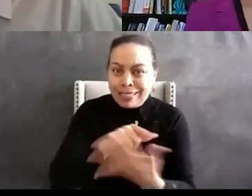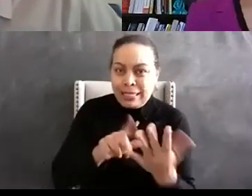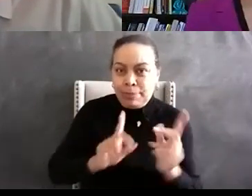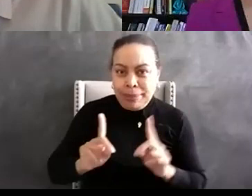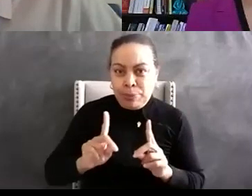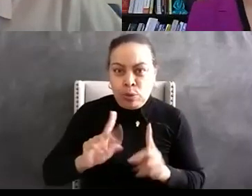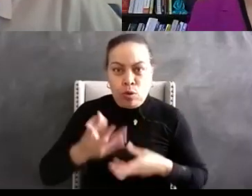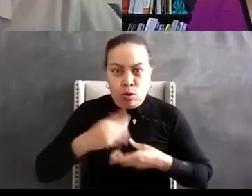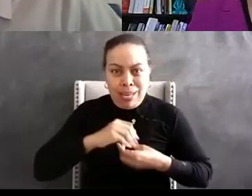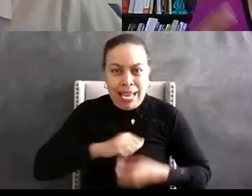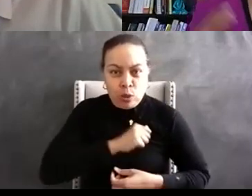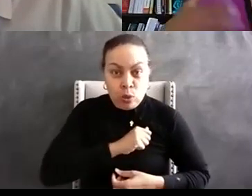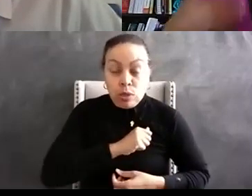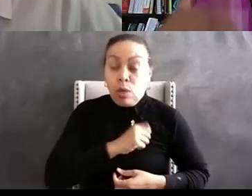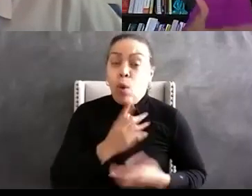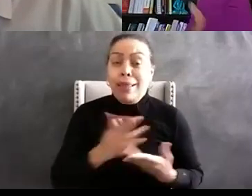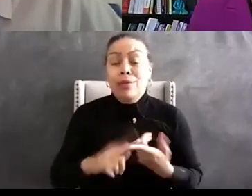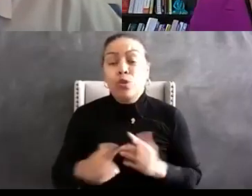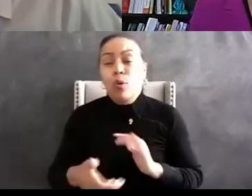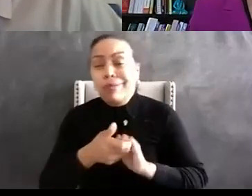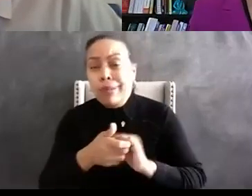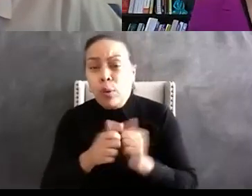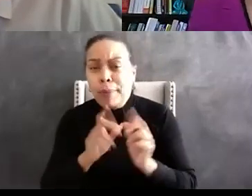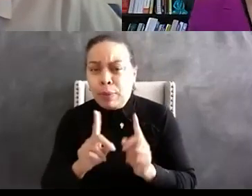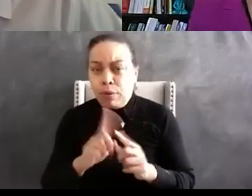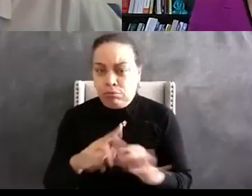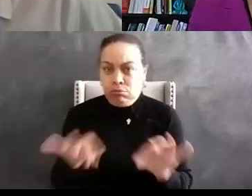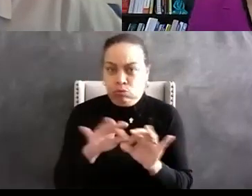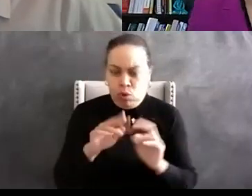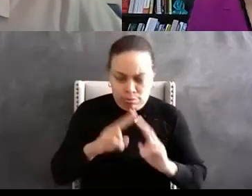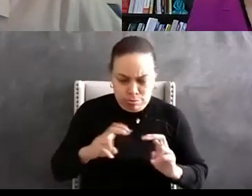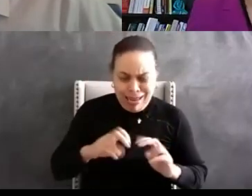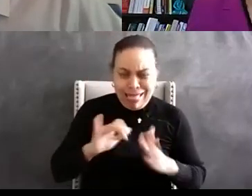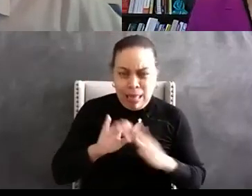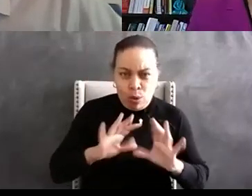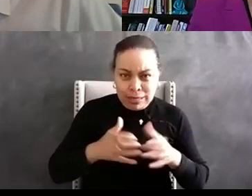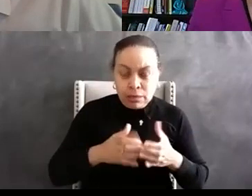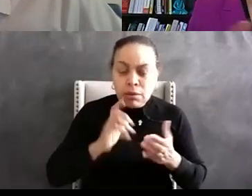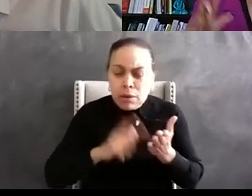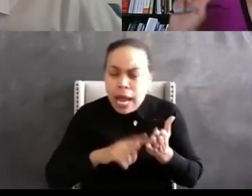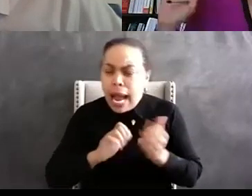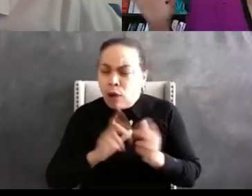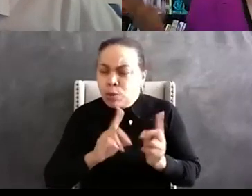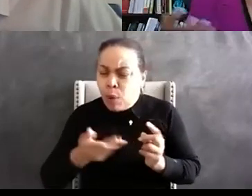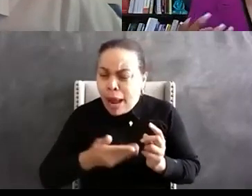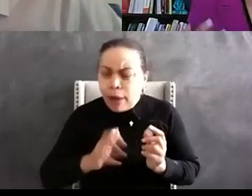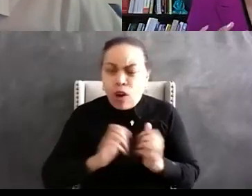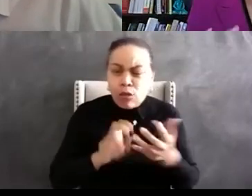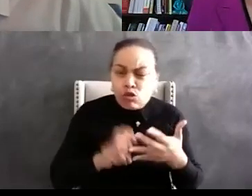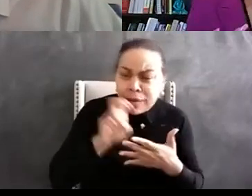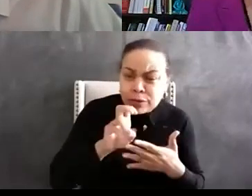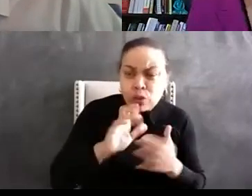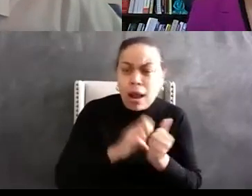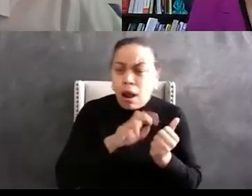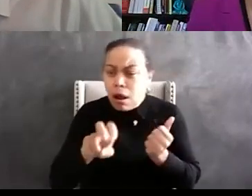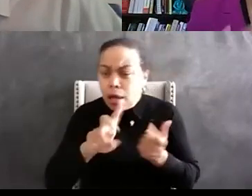a community partner handoff but it's another thing to look inside an organization and see how people get transferred promoted get special units what is the you know the organizational